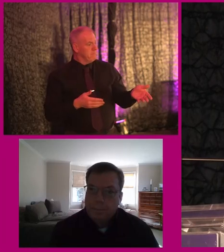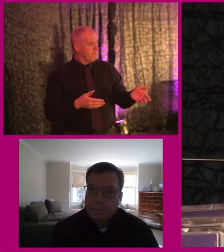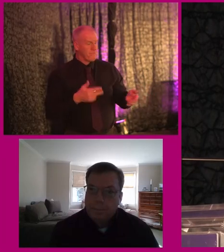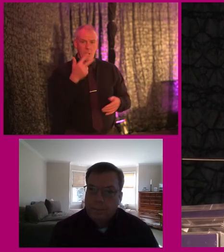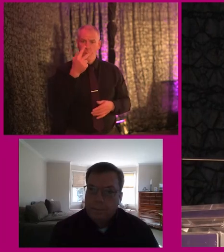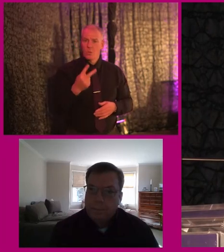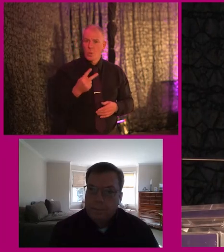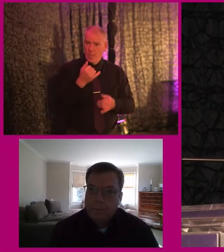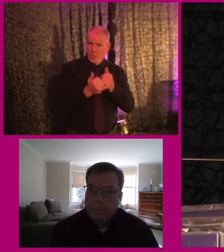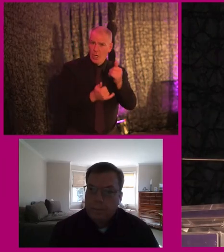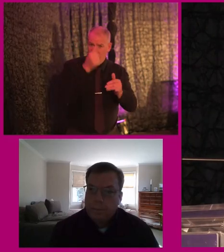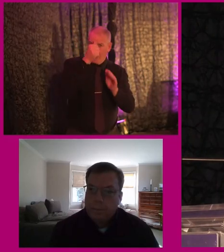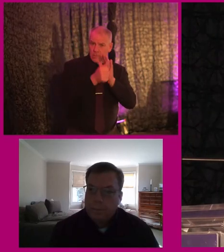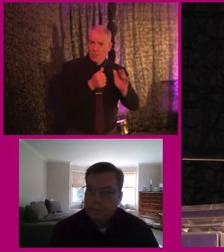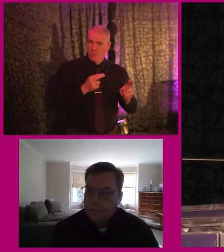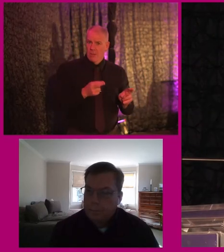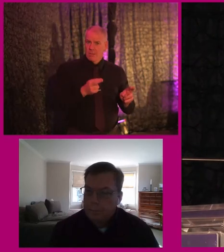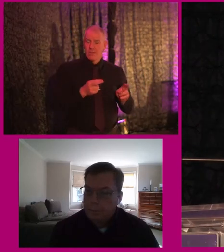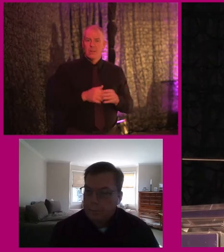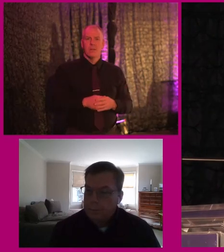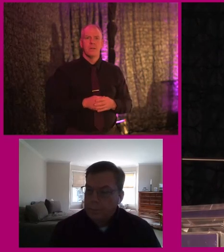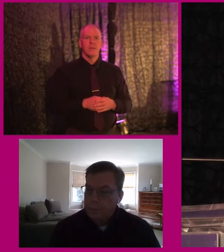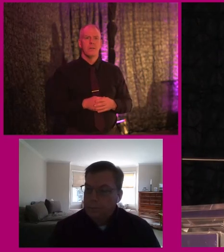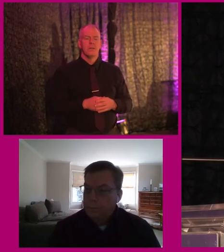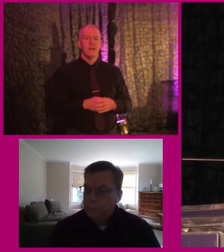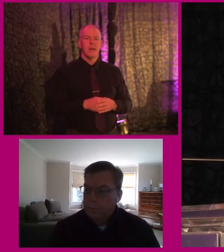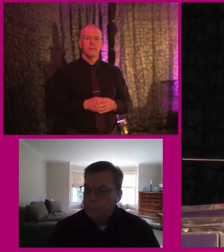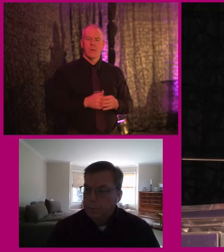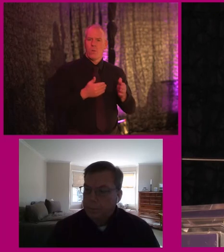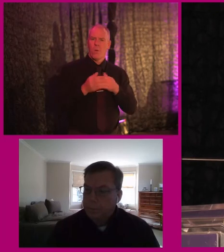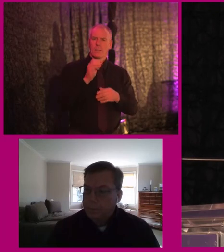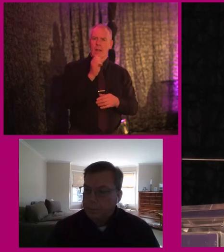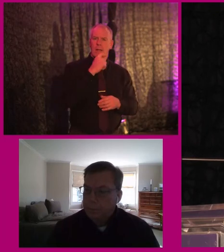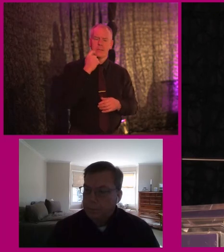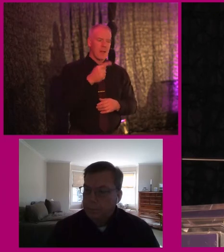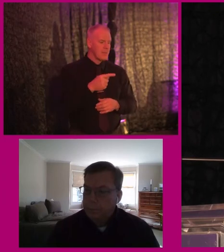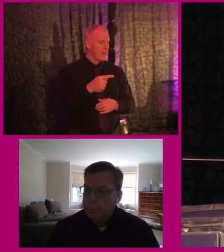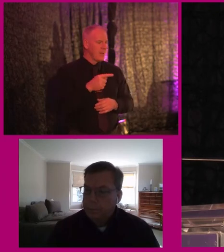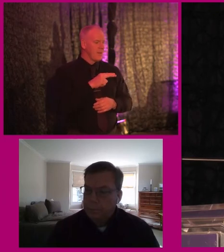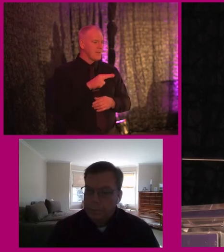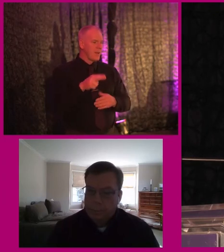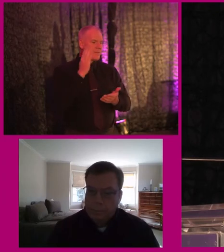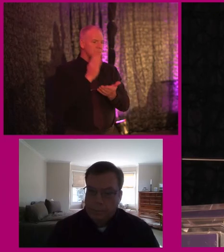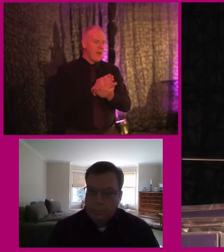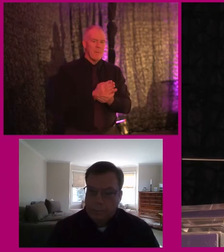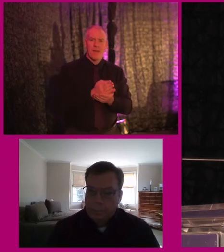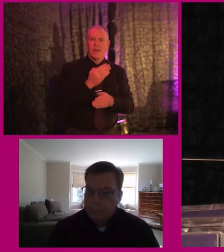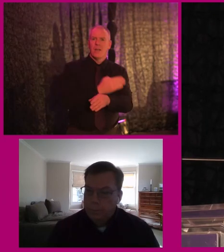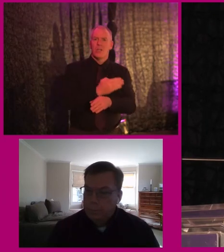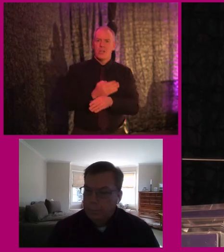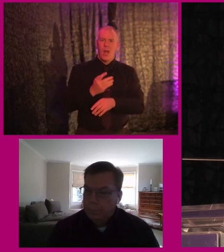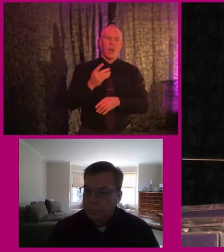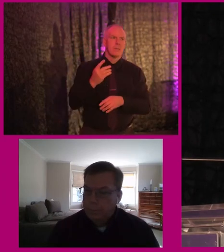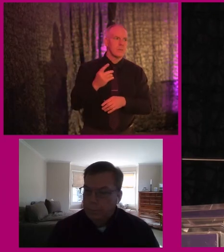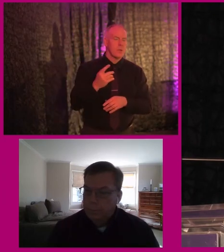years experience. And obviously, you know, to Elaine's point there, this doesn't stop, you don't start with one, one